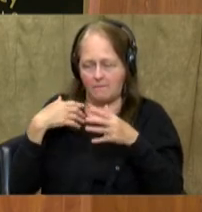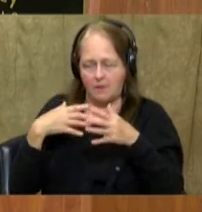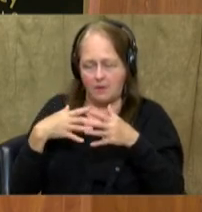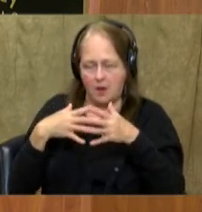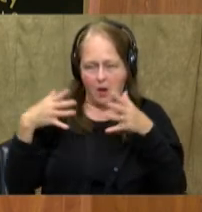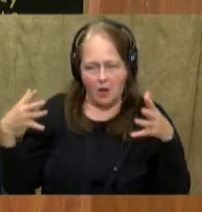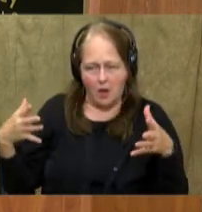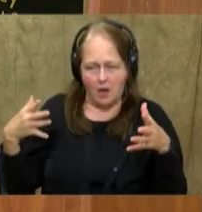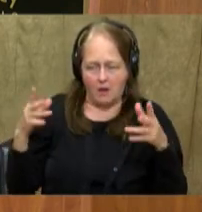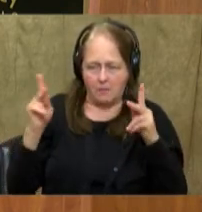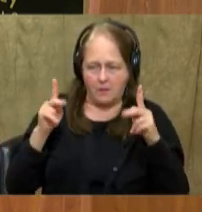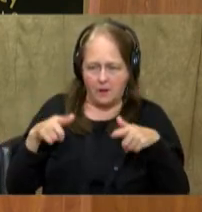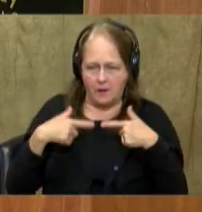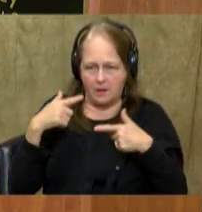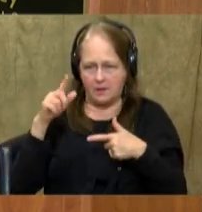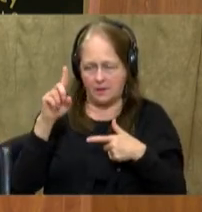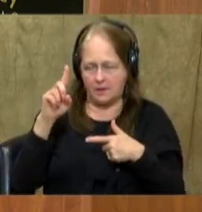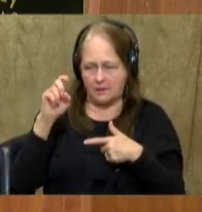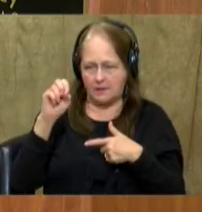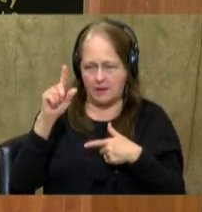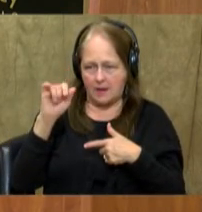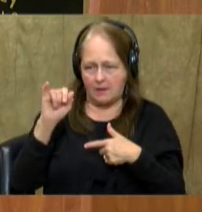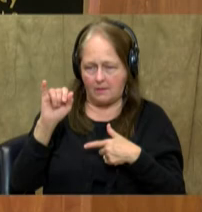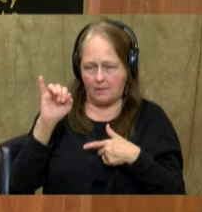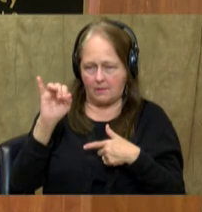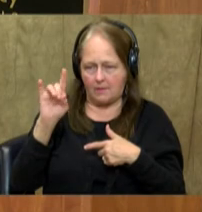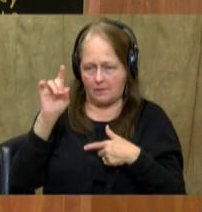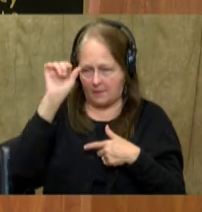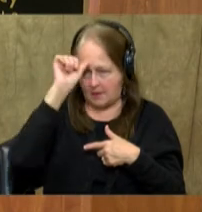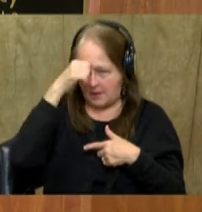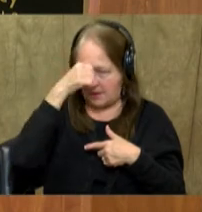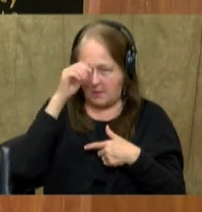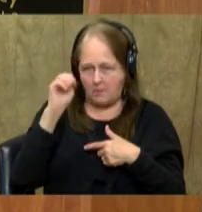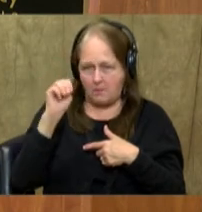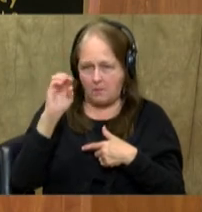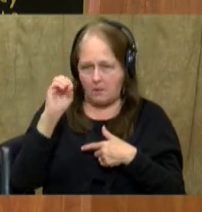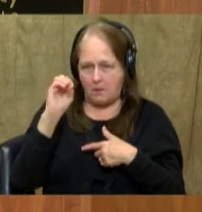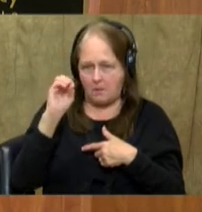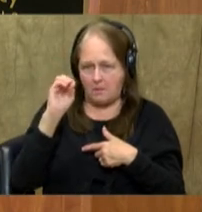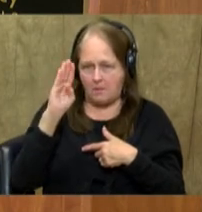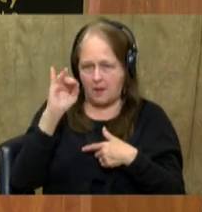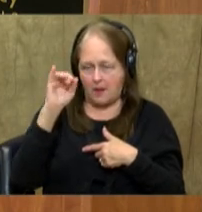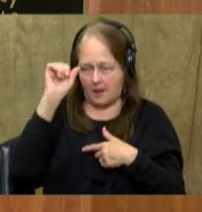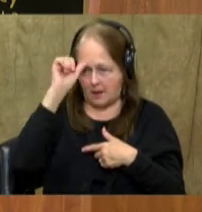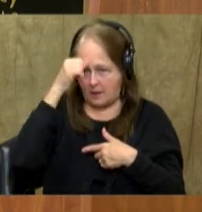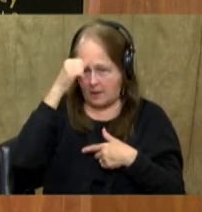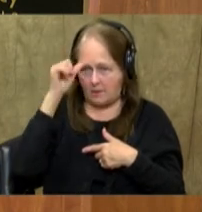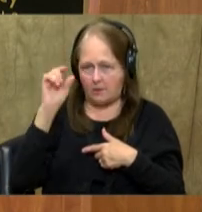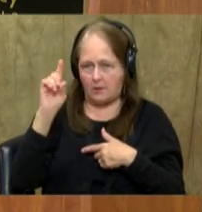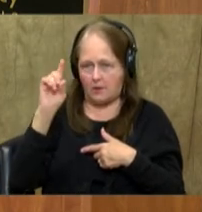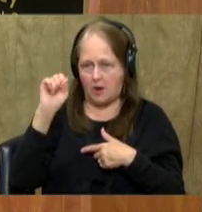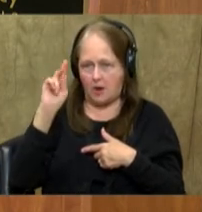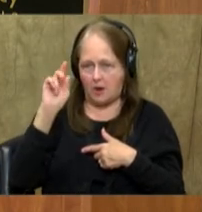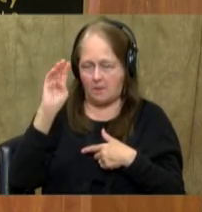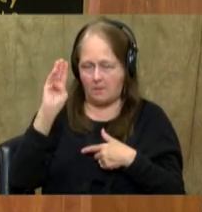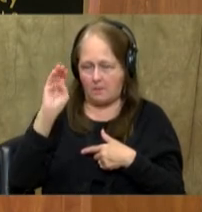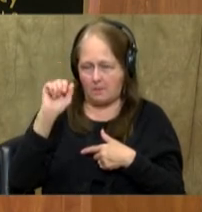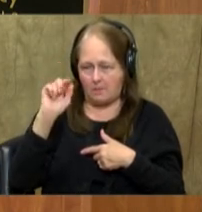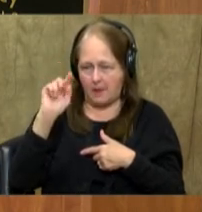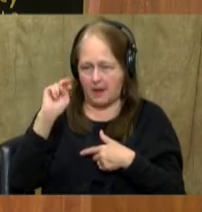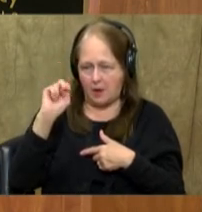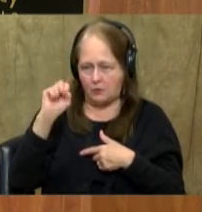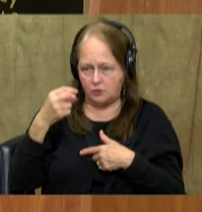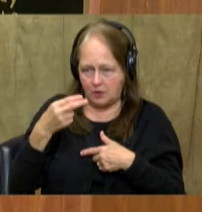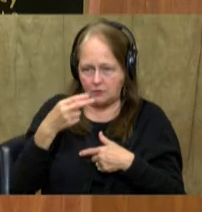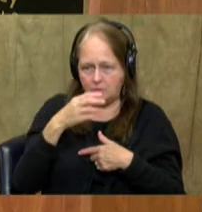on Earth. Delhi, India, Mumbai, India, Dhaka, Bangladesh, Kolkata, India,